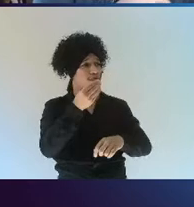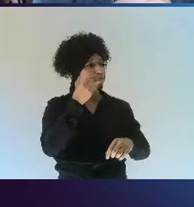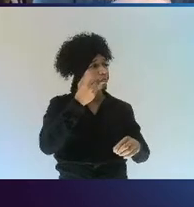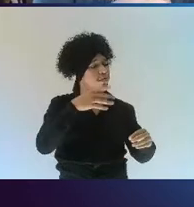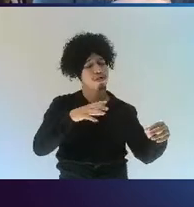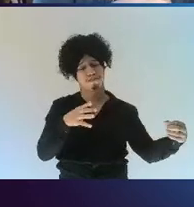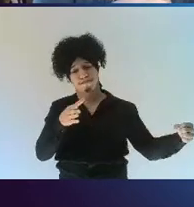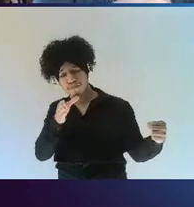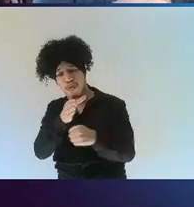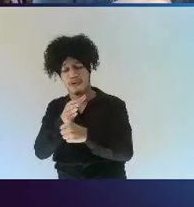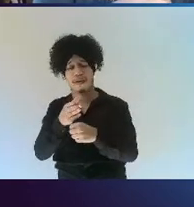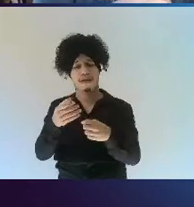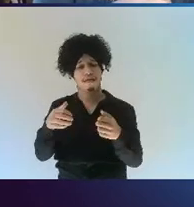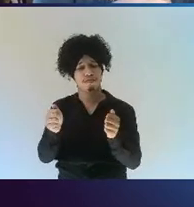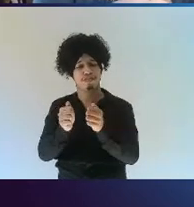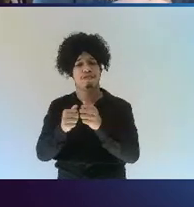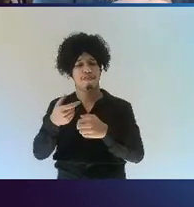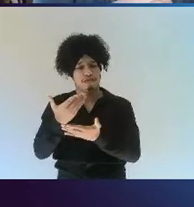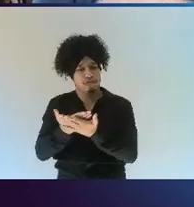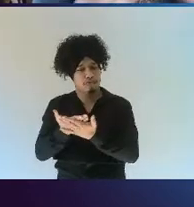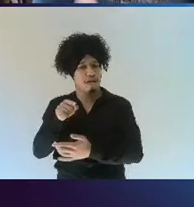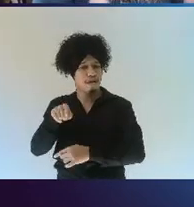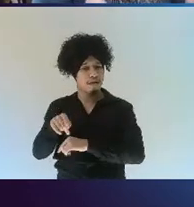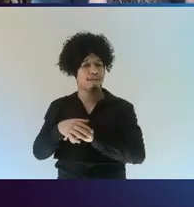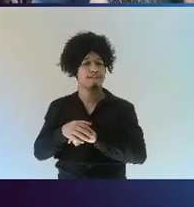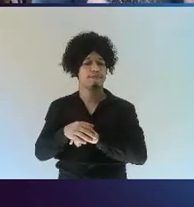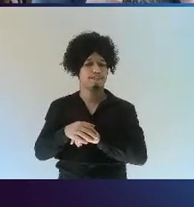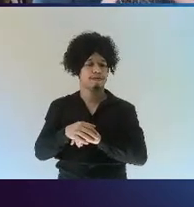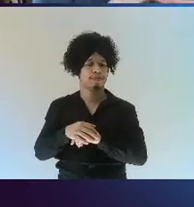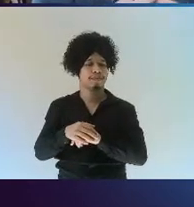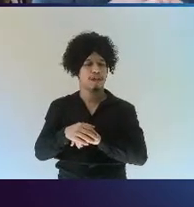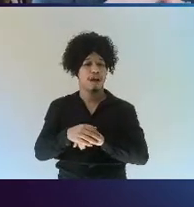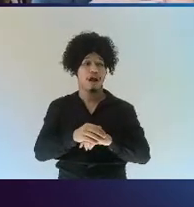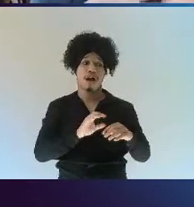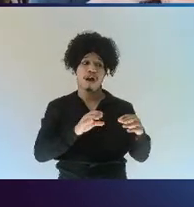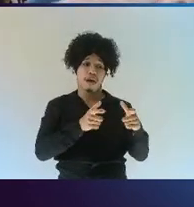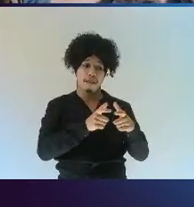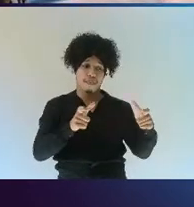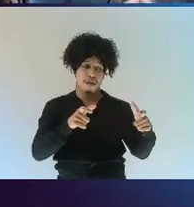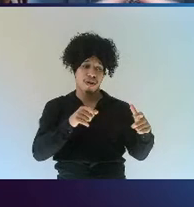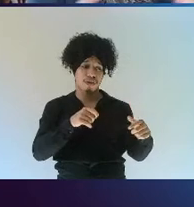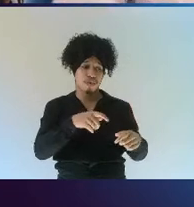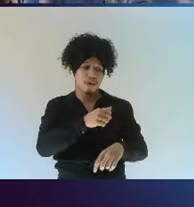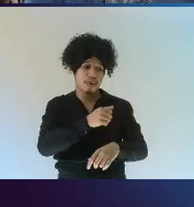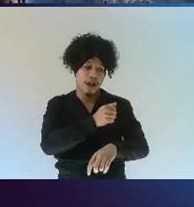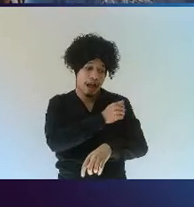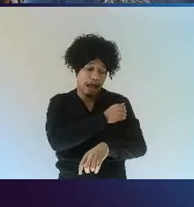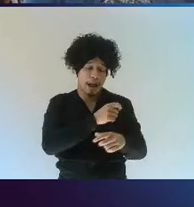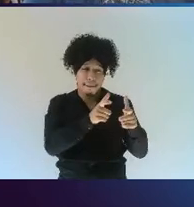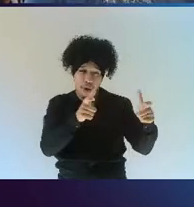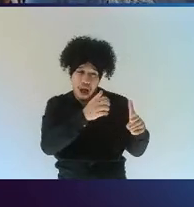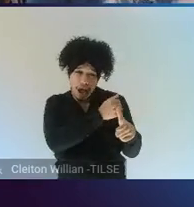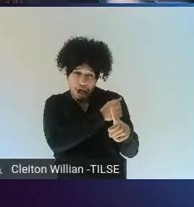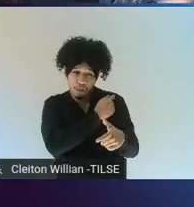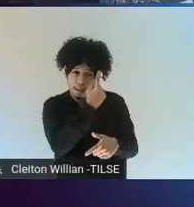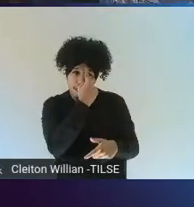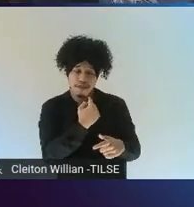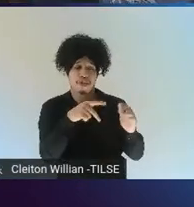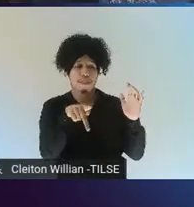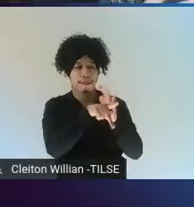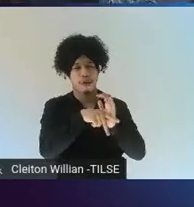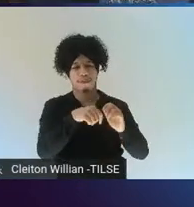is primarily students from the area, but also an increasing number of international students